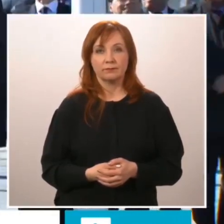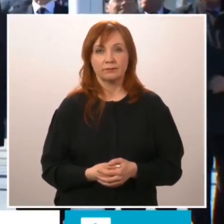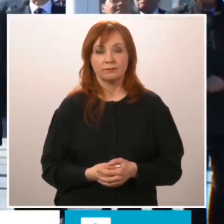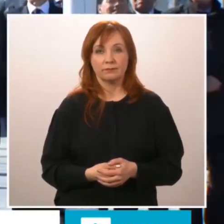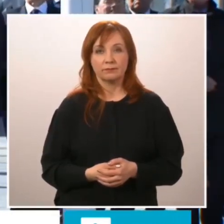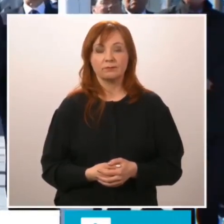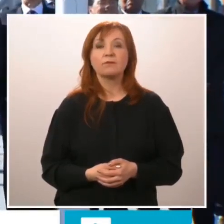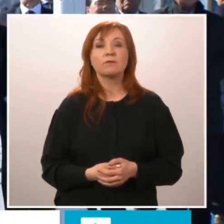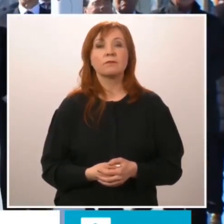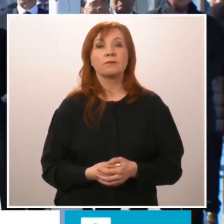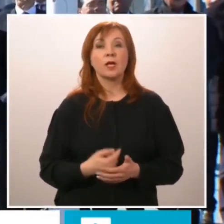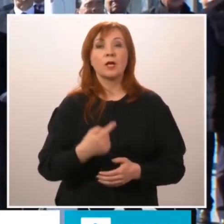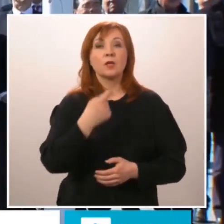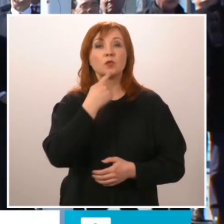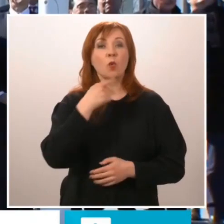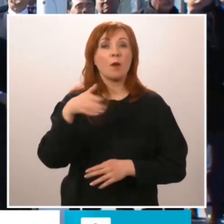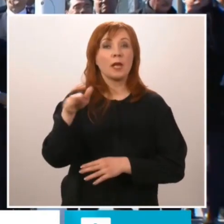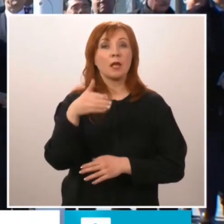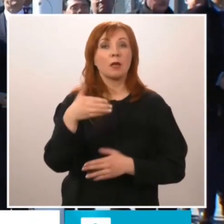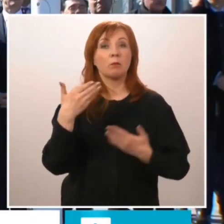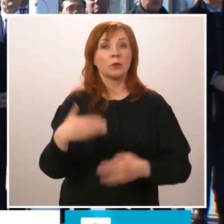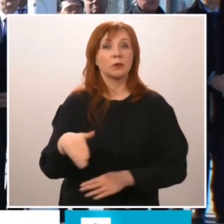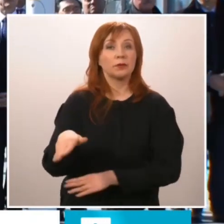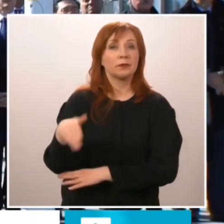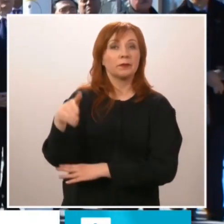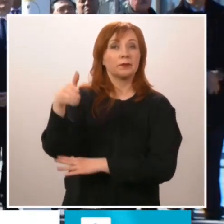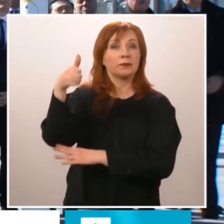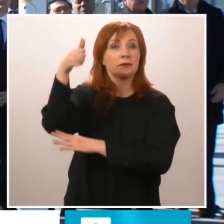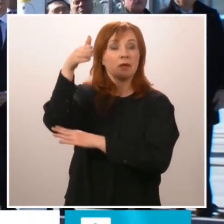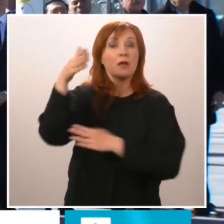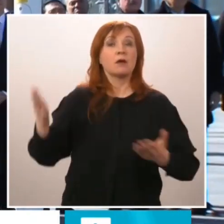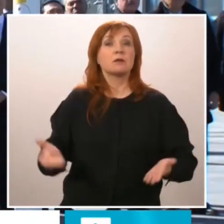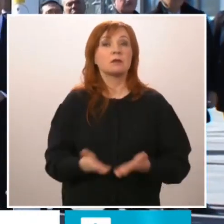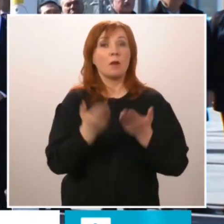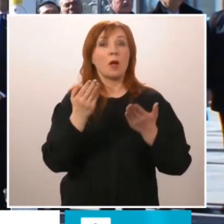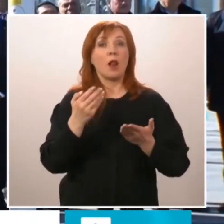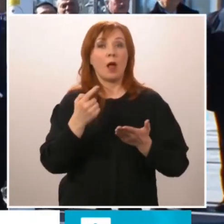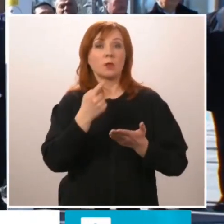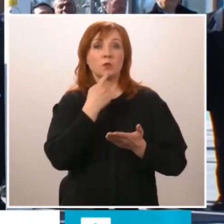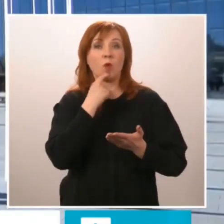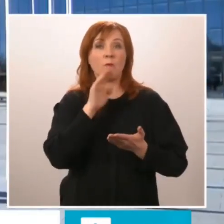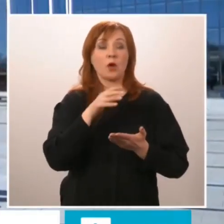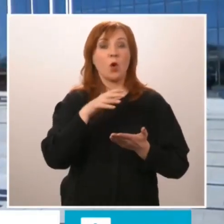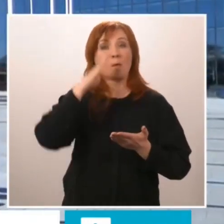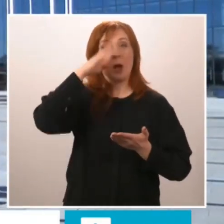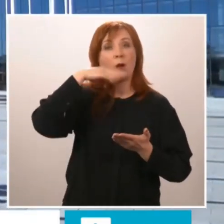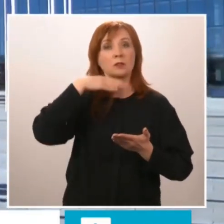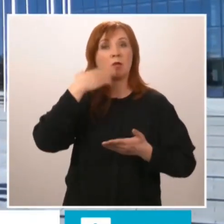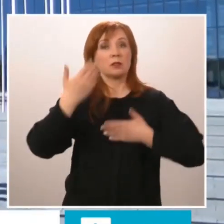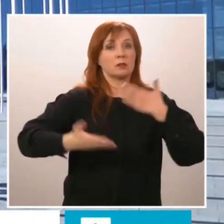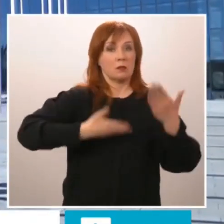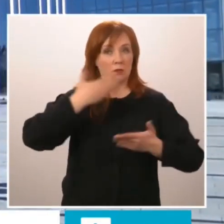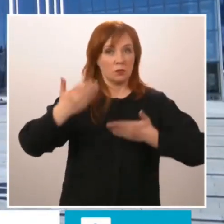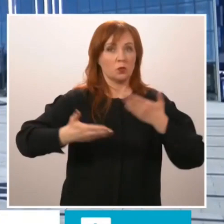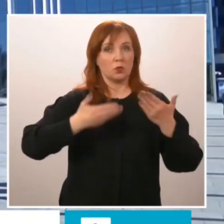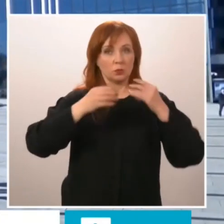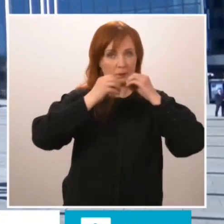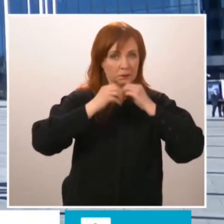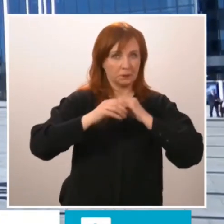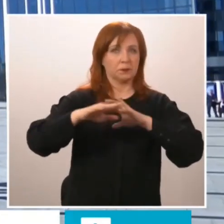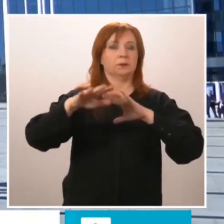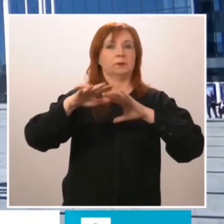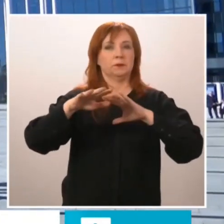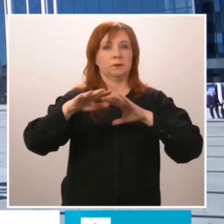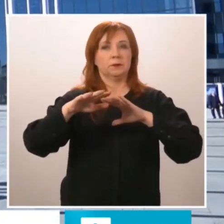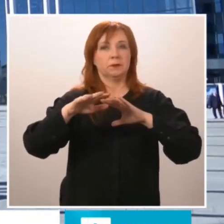Finland's flag will now be raised while the national anthem is played. It will be raised simultaneously at NATO headquarters